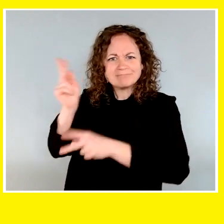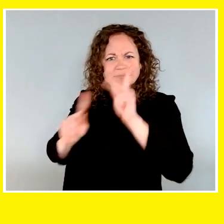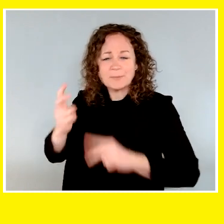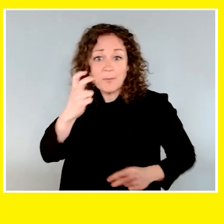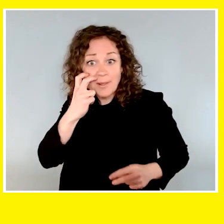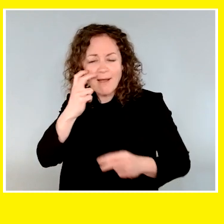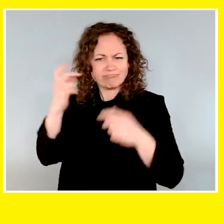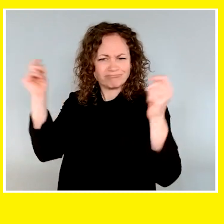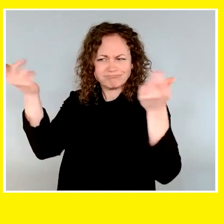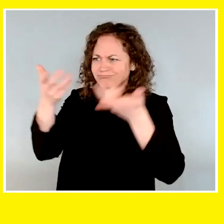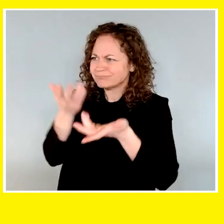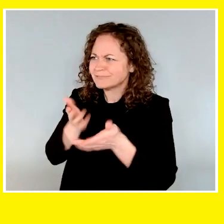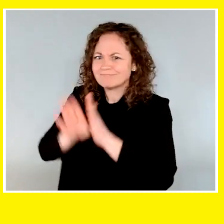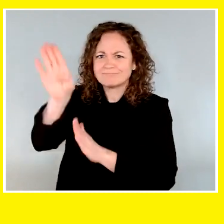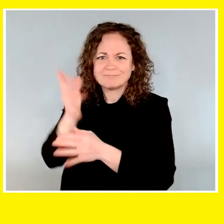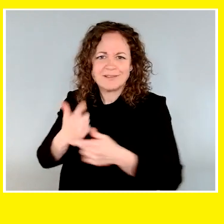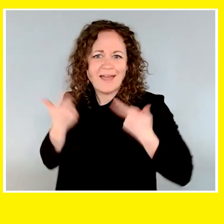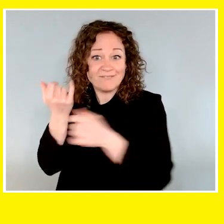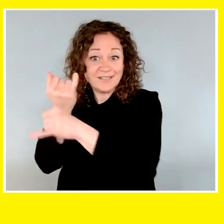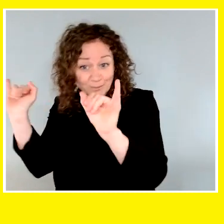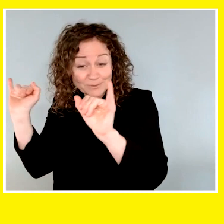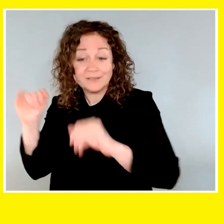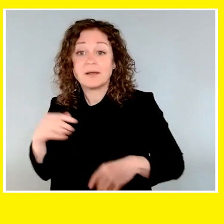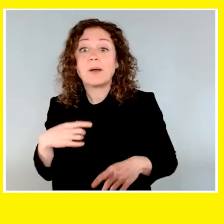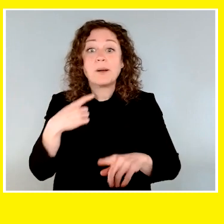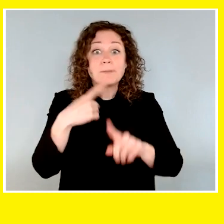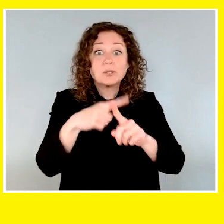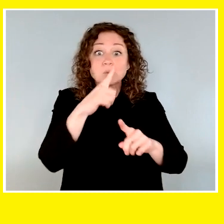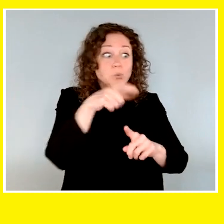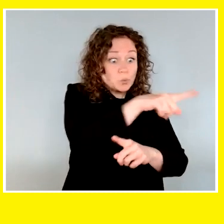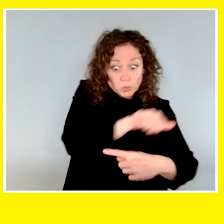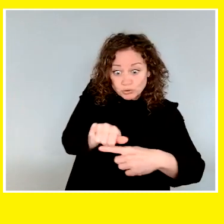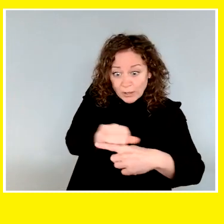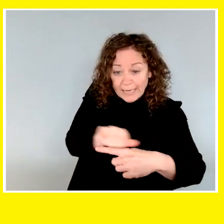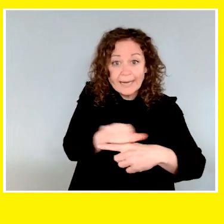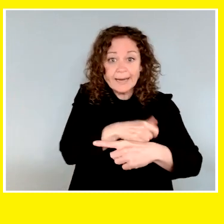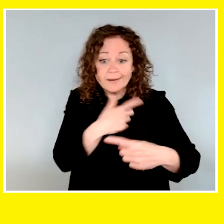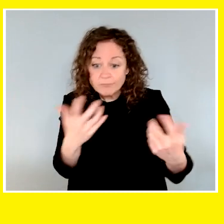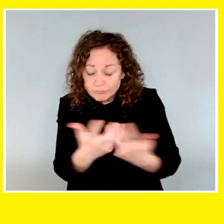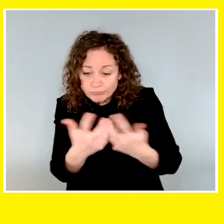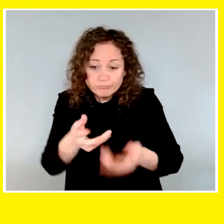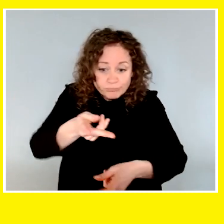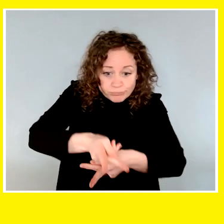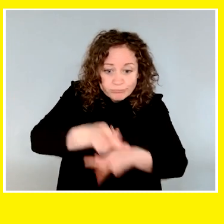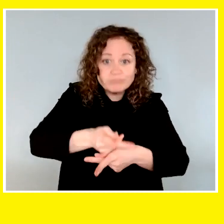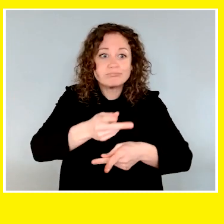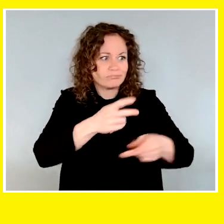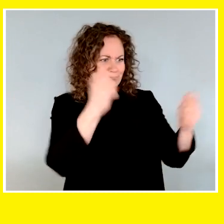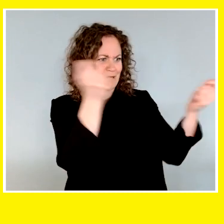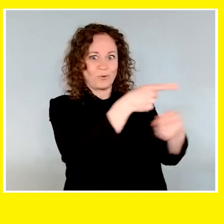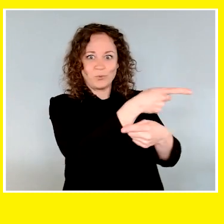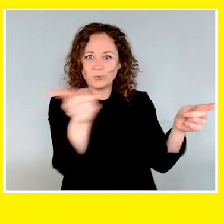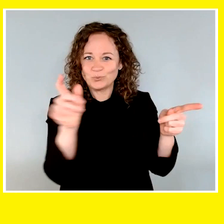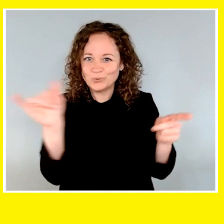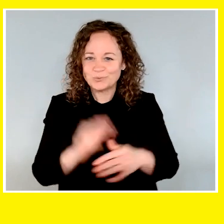live their lives fully and independently, as well as the hardworking individuals who dedicate their time to raise, train, and